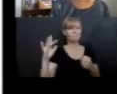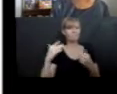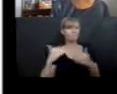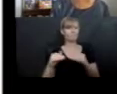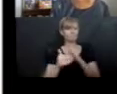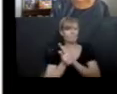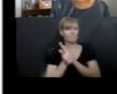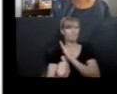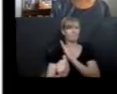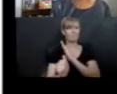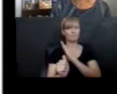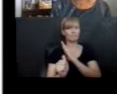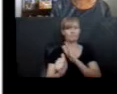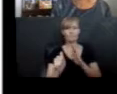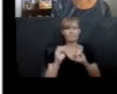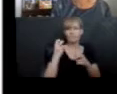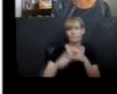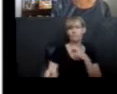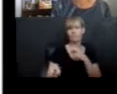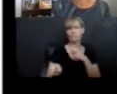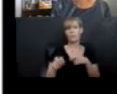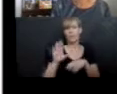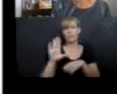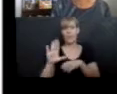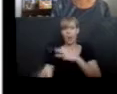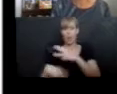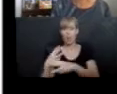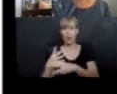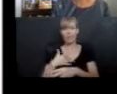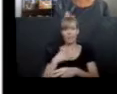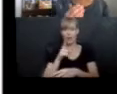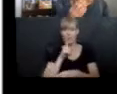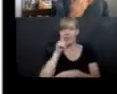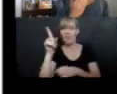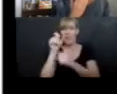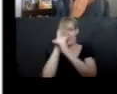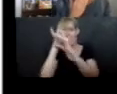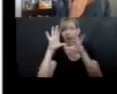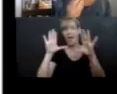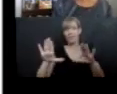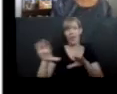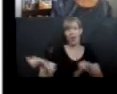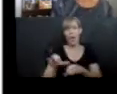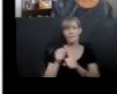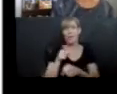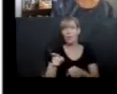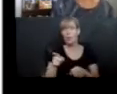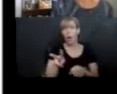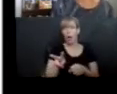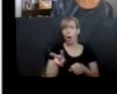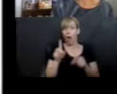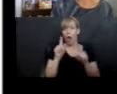downright grit. Their worlds feel rich and real. Their actions make you gasp or squeal.